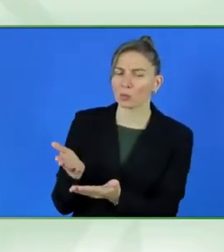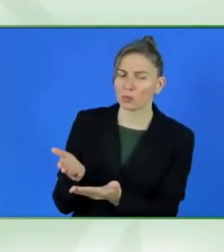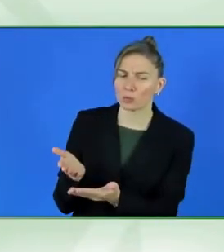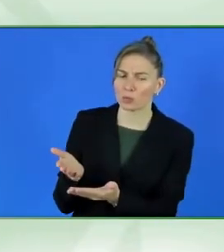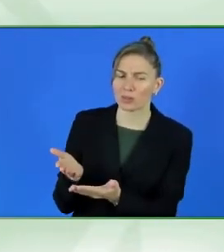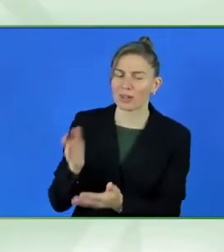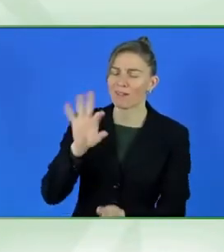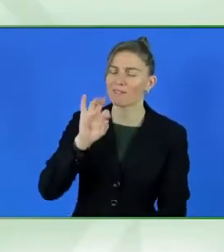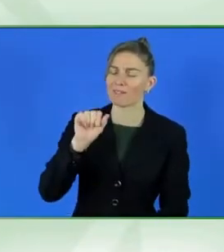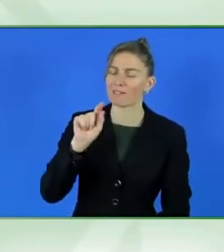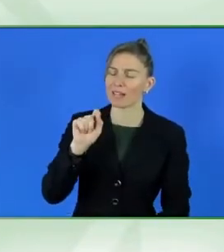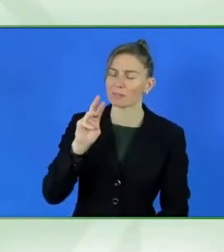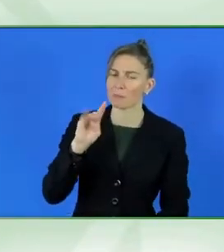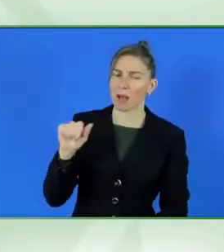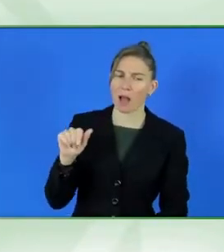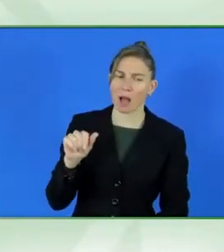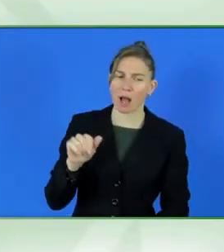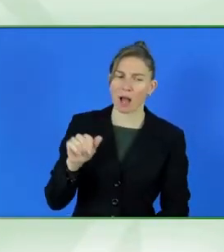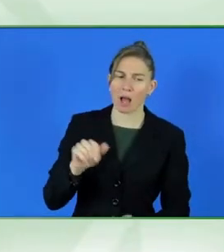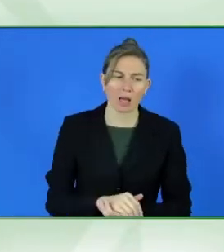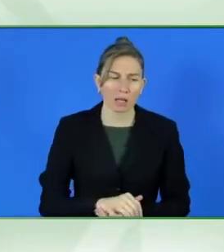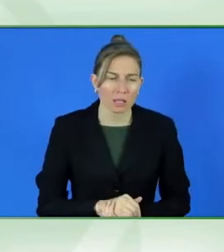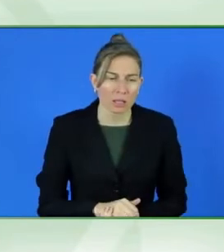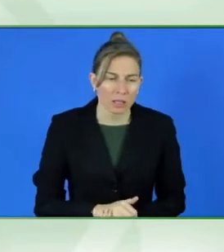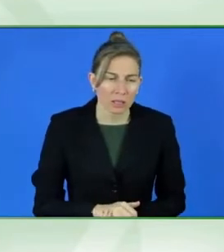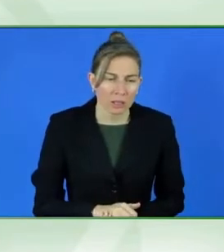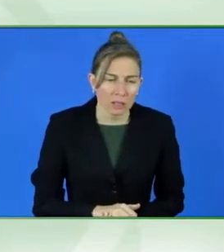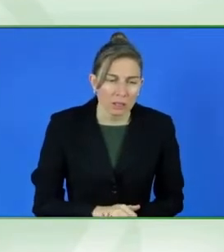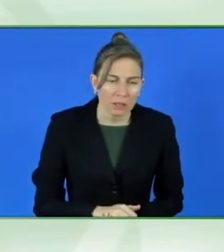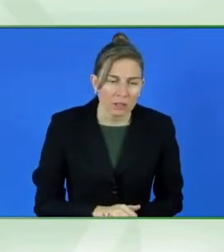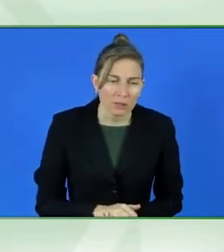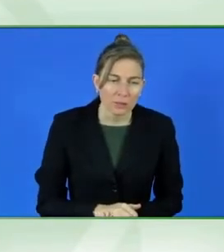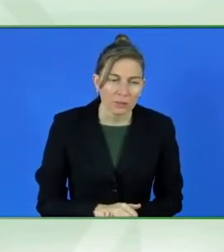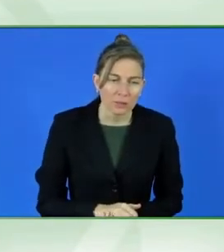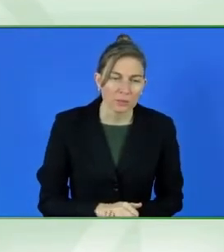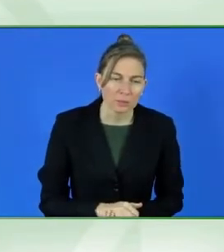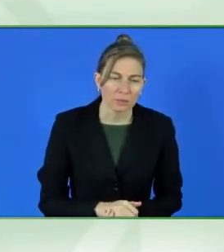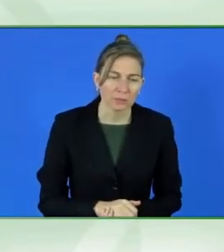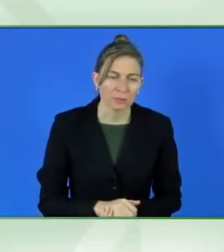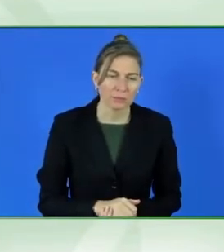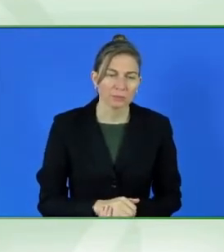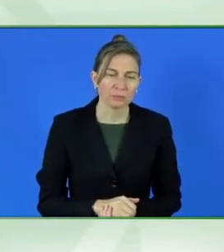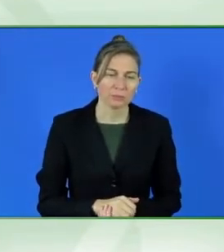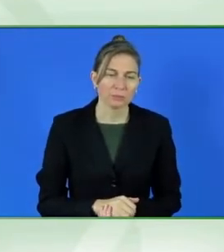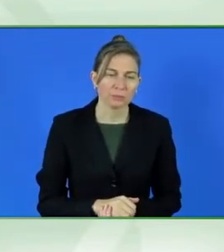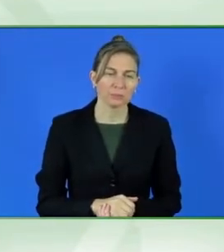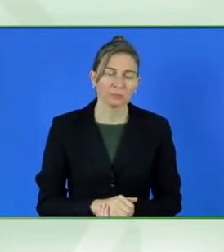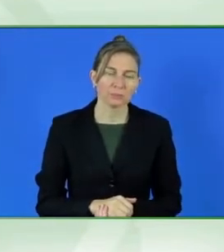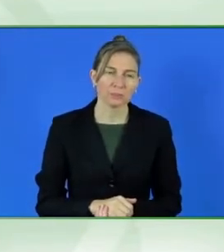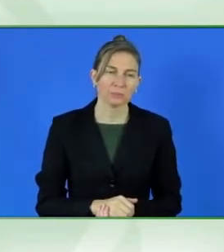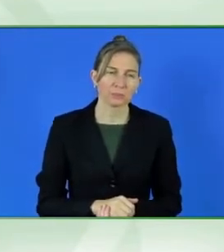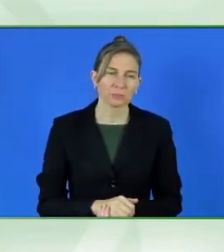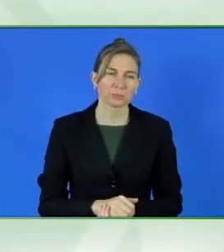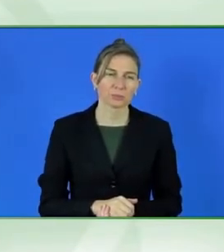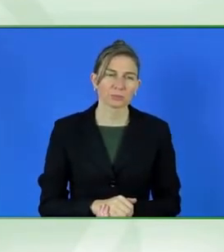I think one of the, one of the most important areas